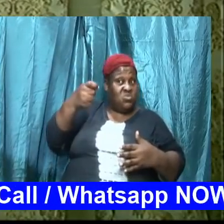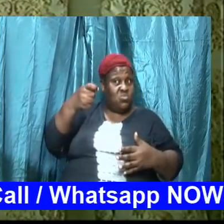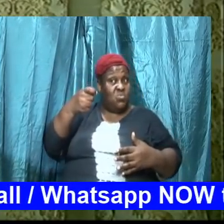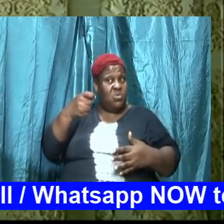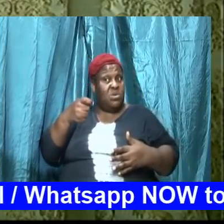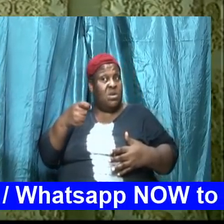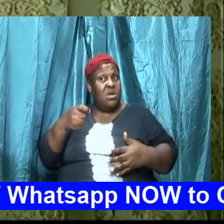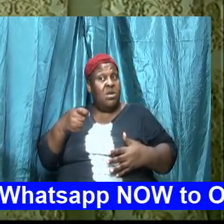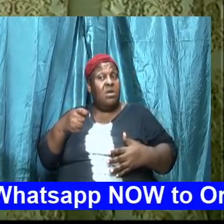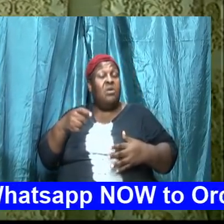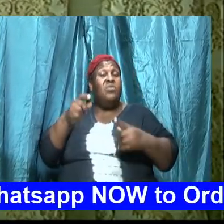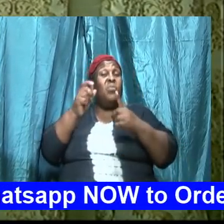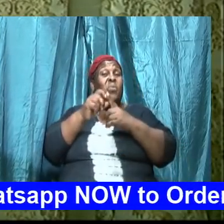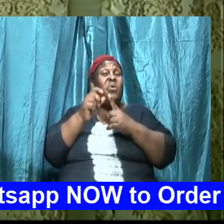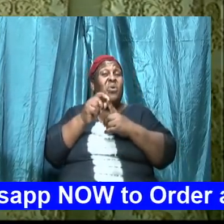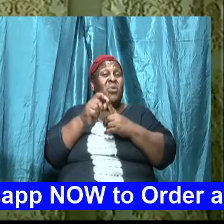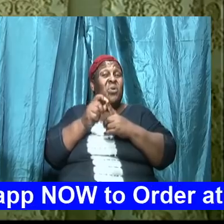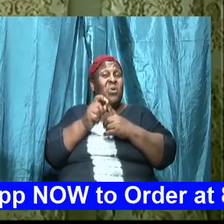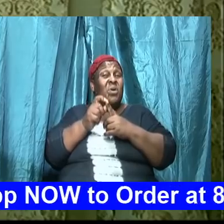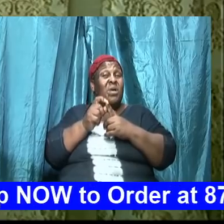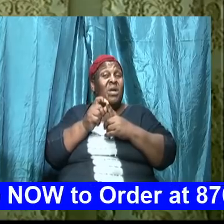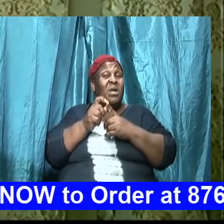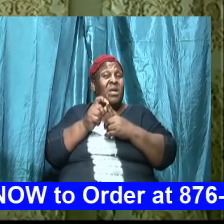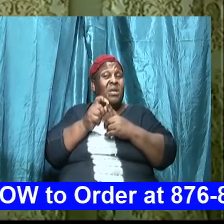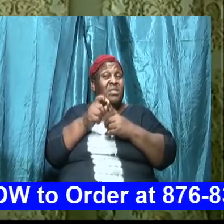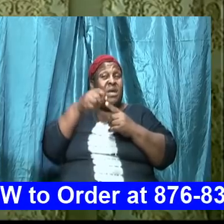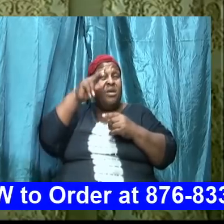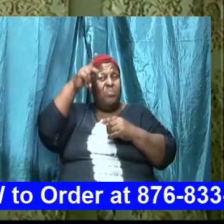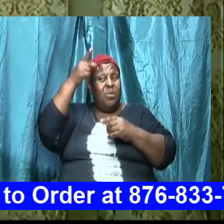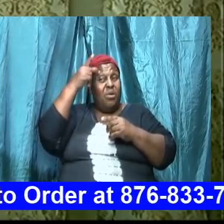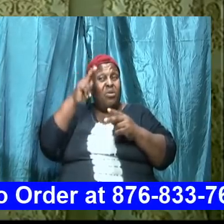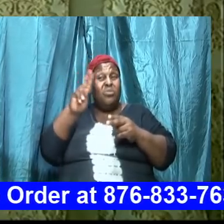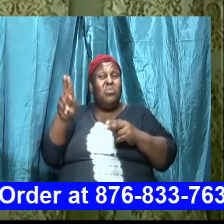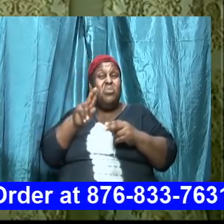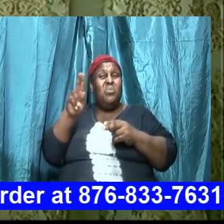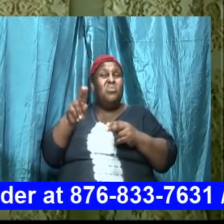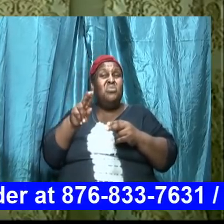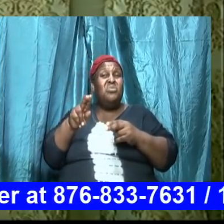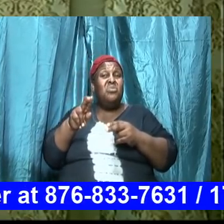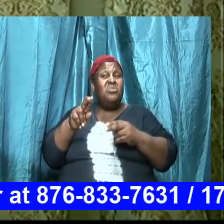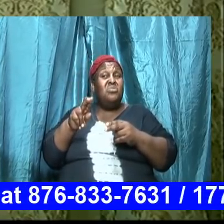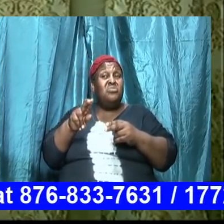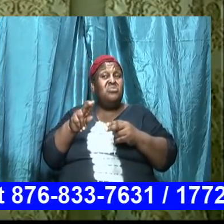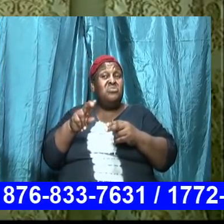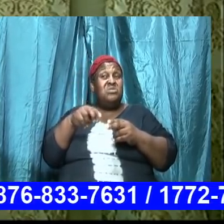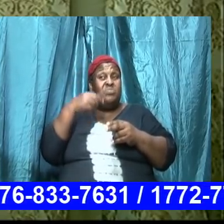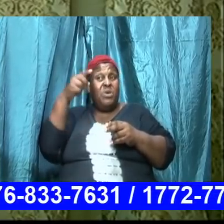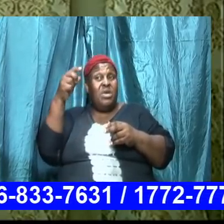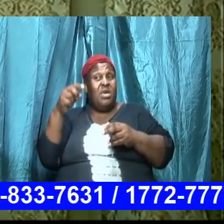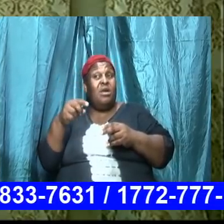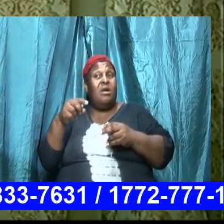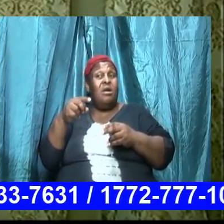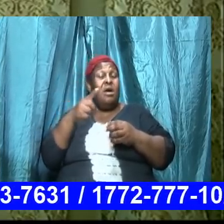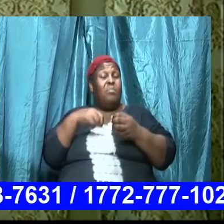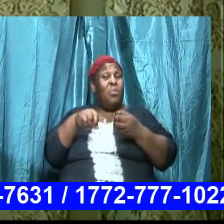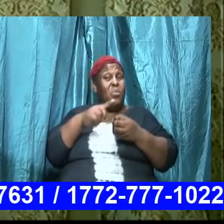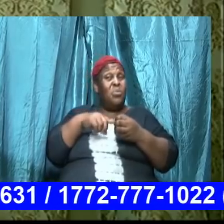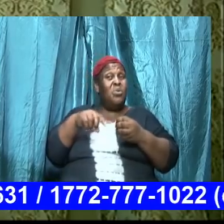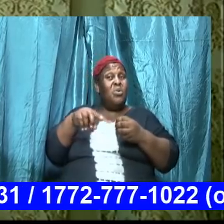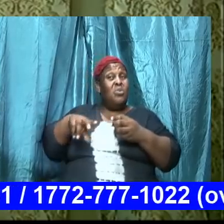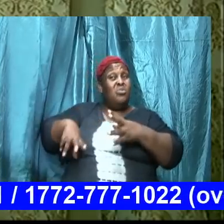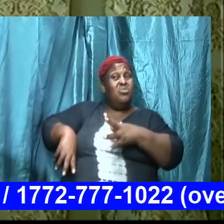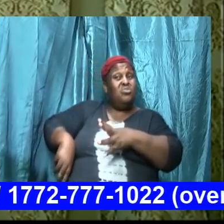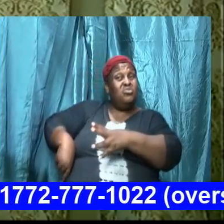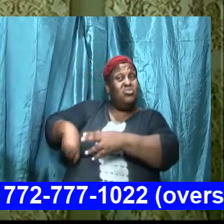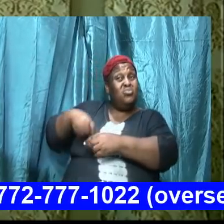to define or describe the sword of the spirit is one that has two edges it was an offensive sword that you use now to